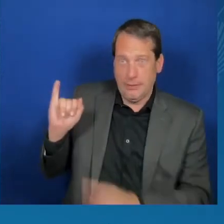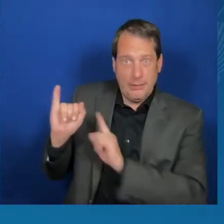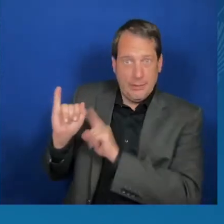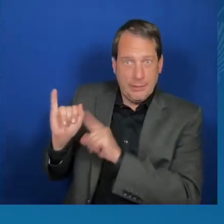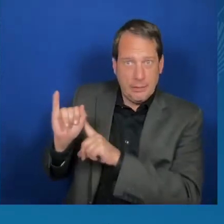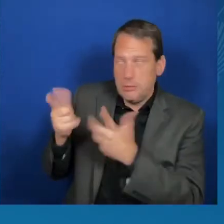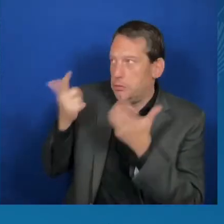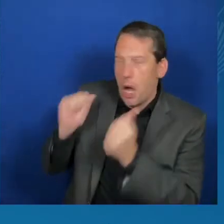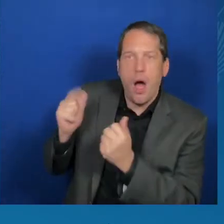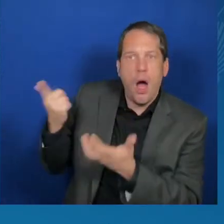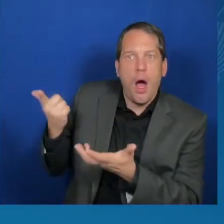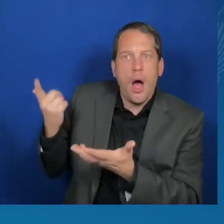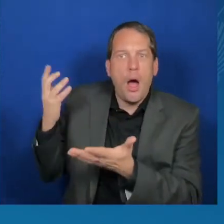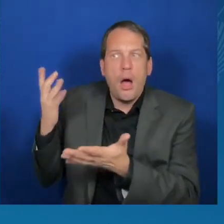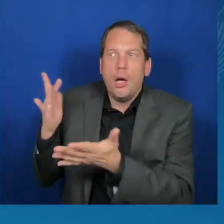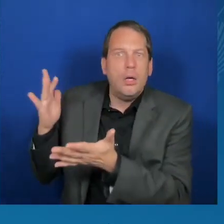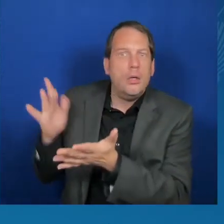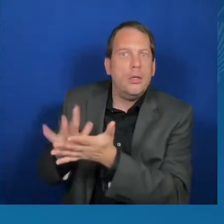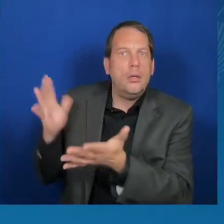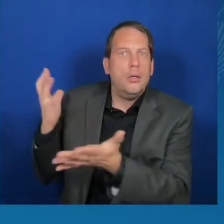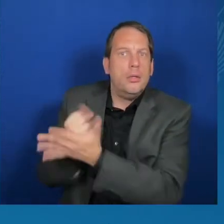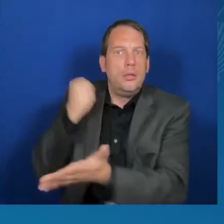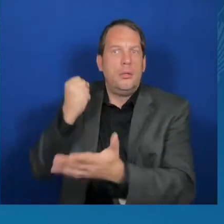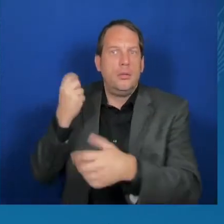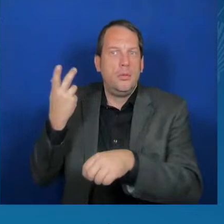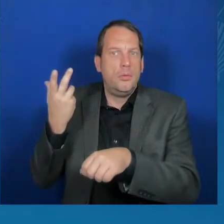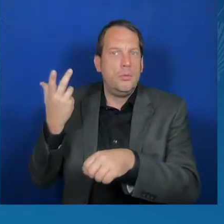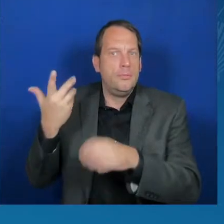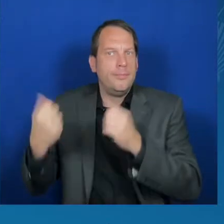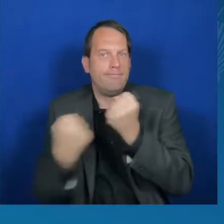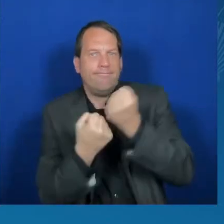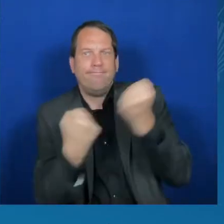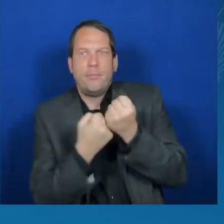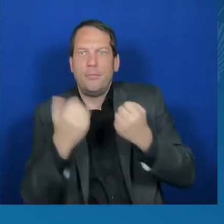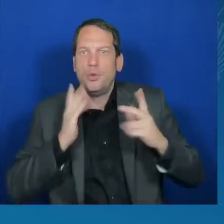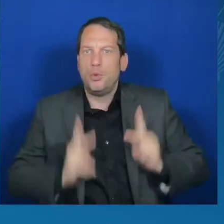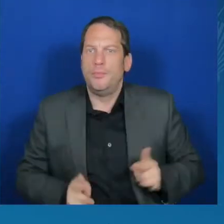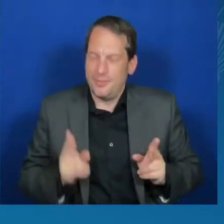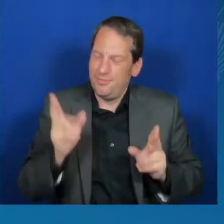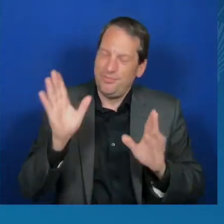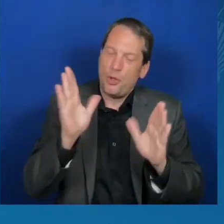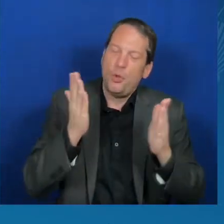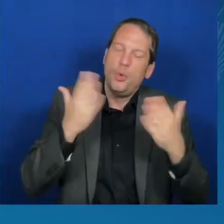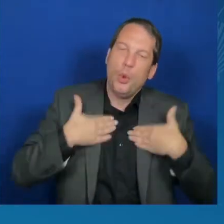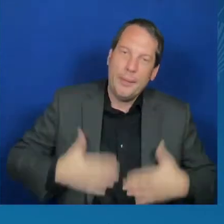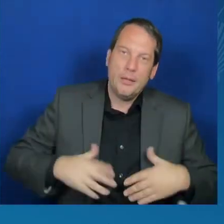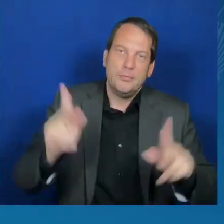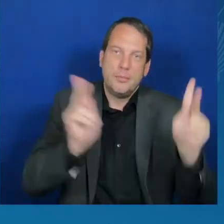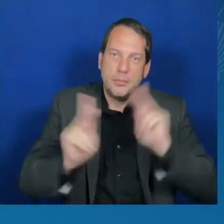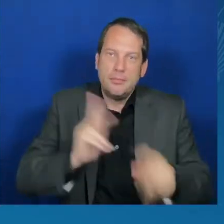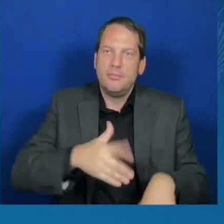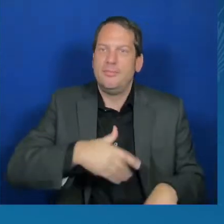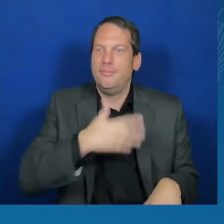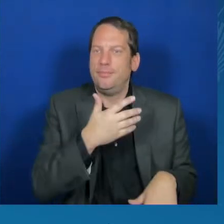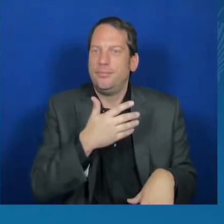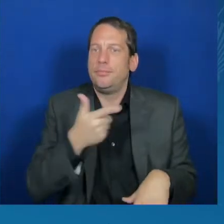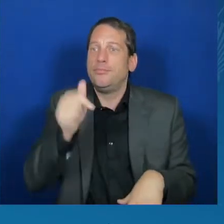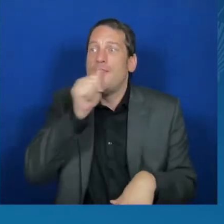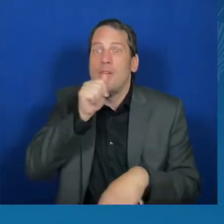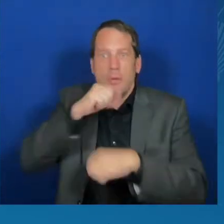and people have equal access to opportunity, where we make our democracies stronger